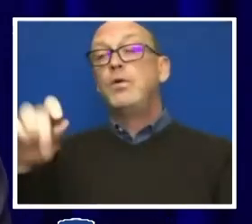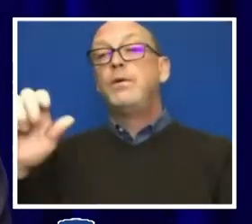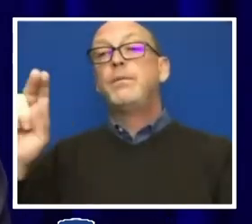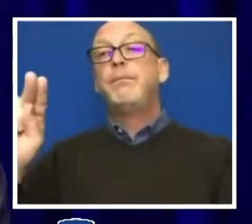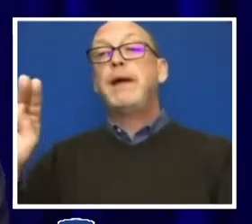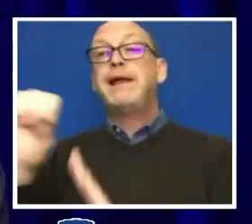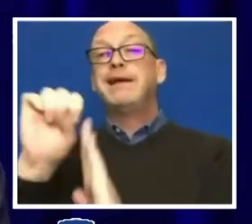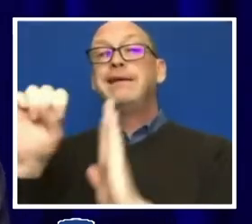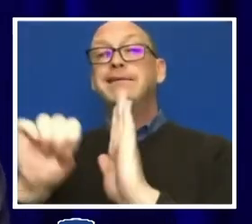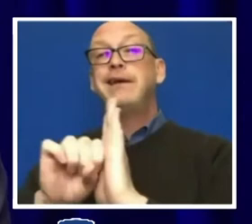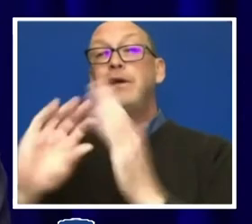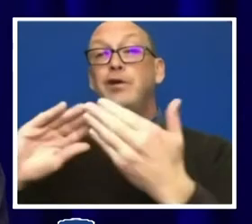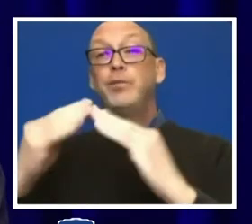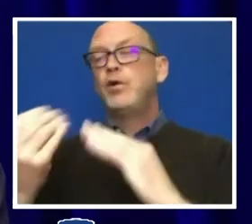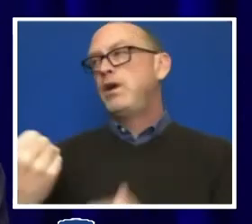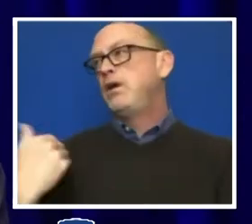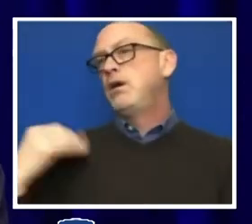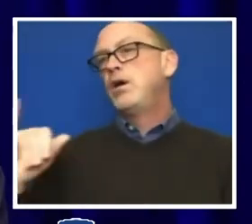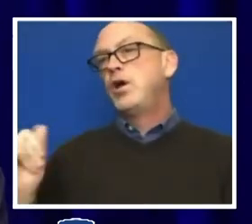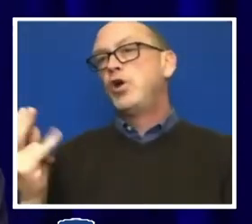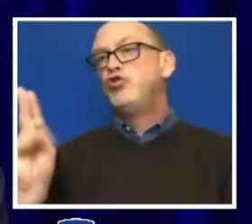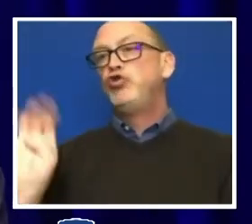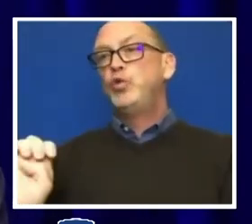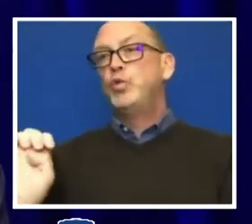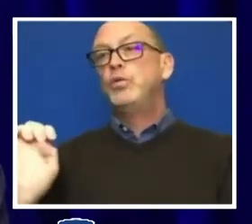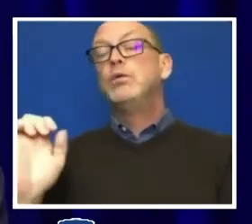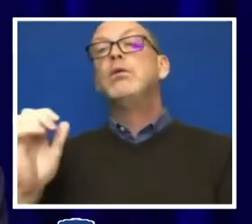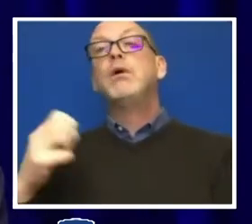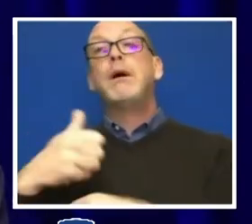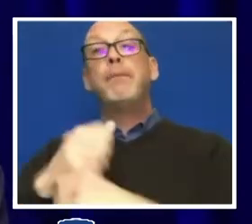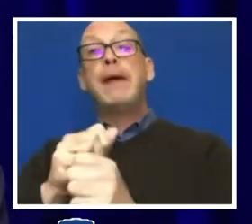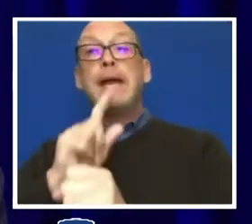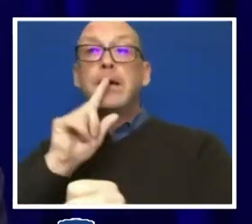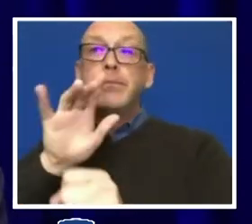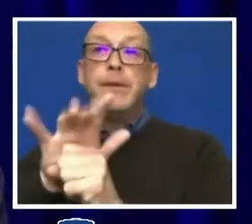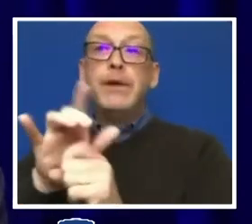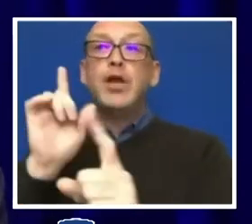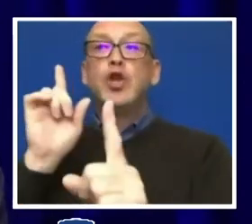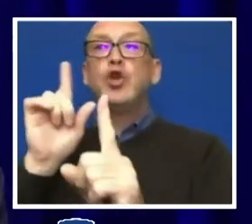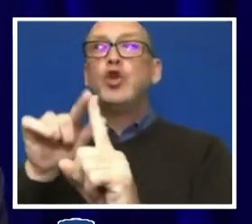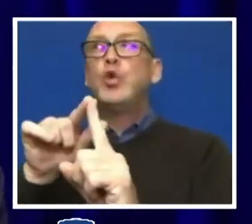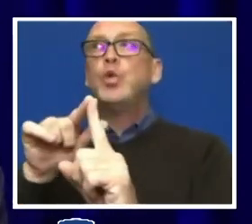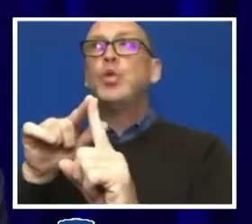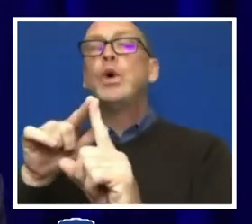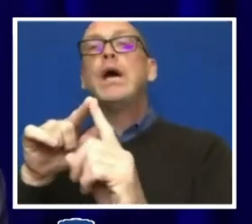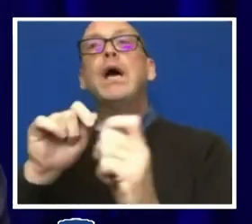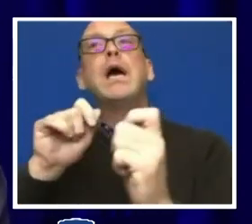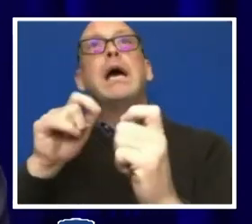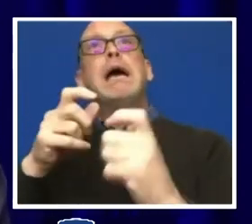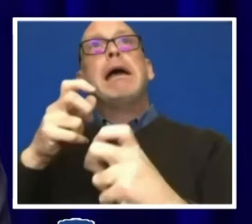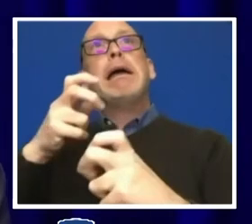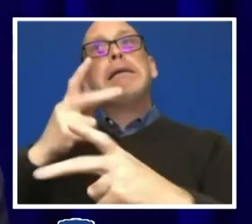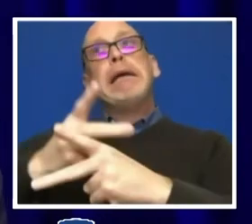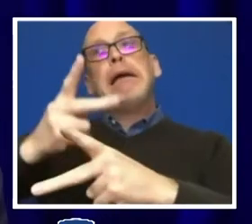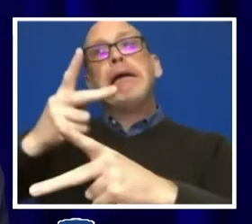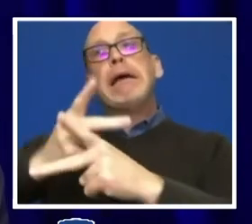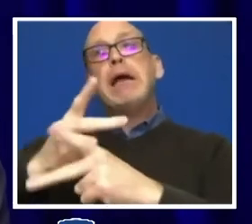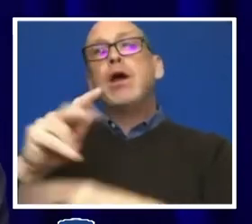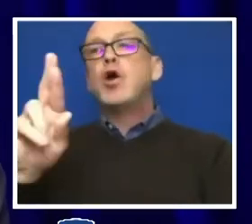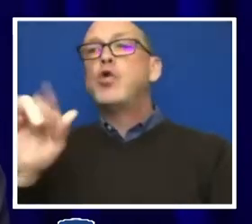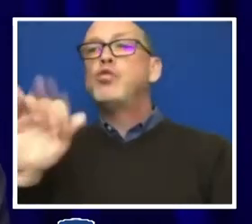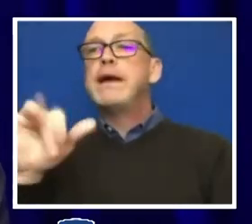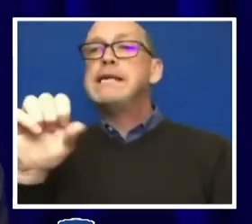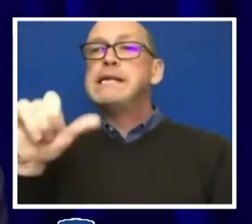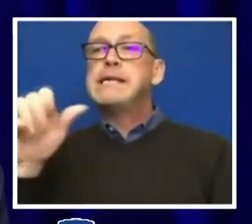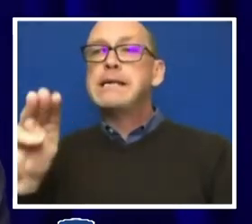I made a commitment to help address both racism, bias, and intolerance. I outlined seven initiatives to be